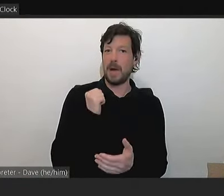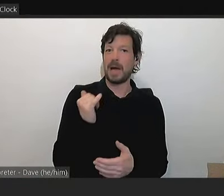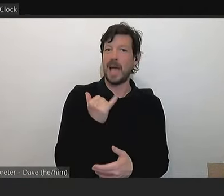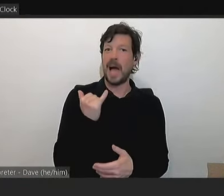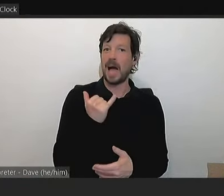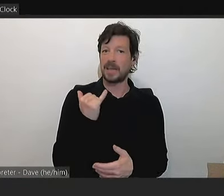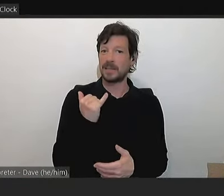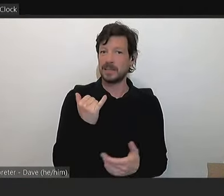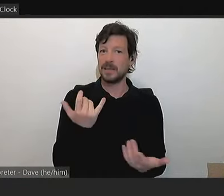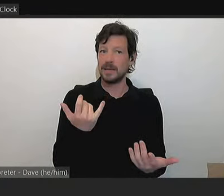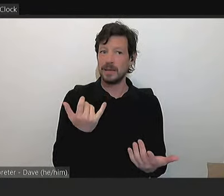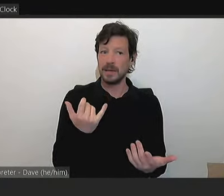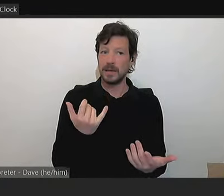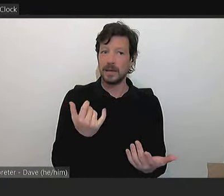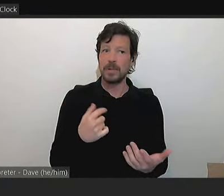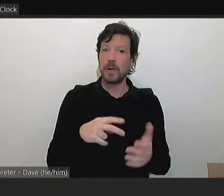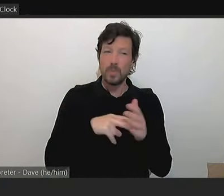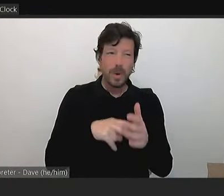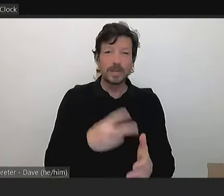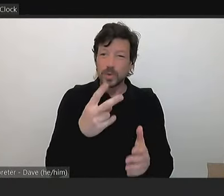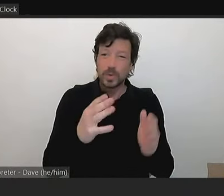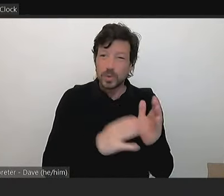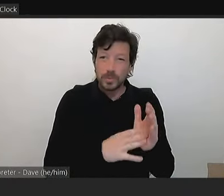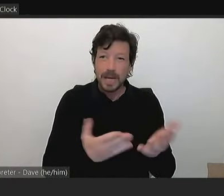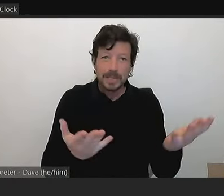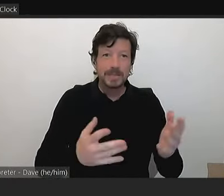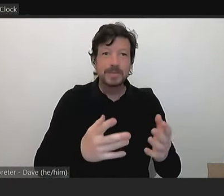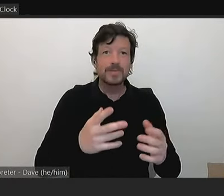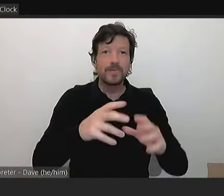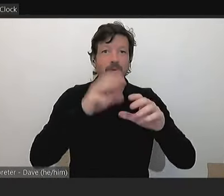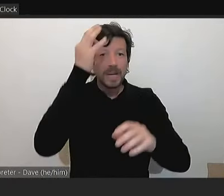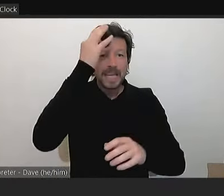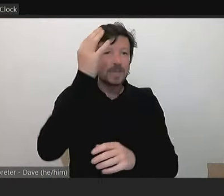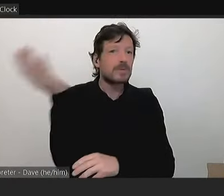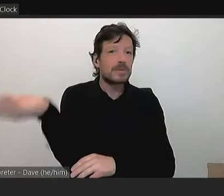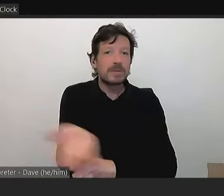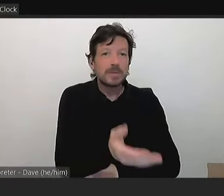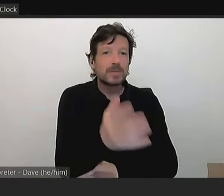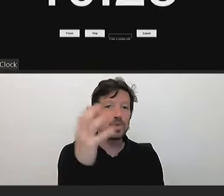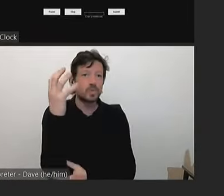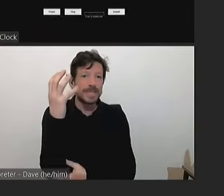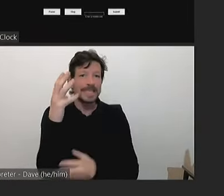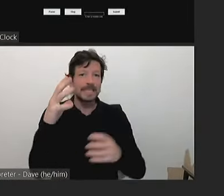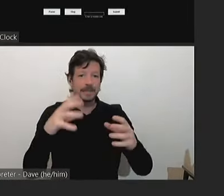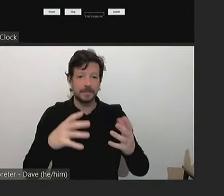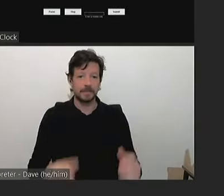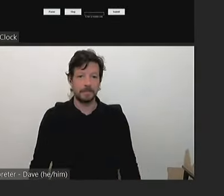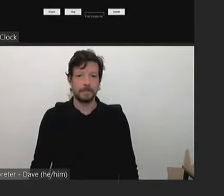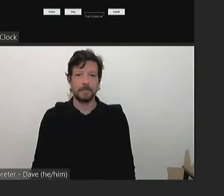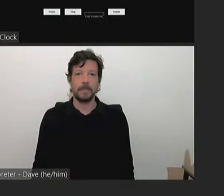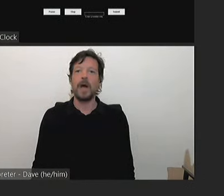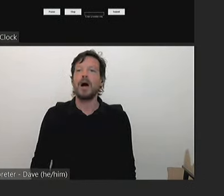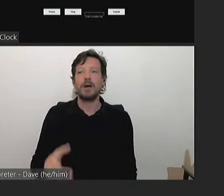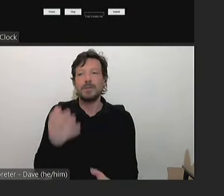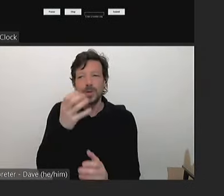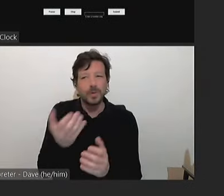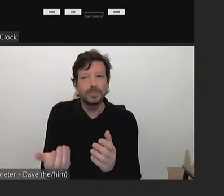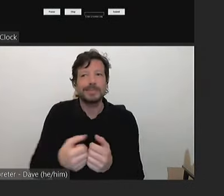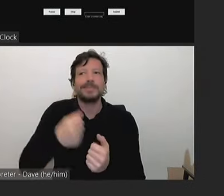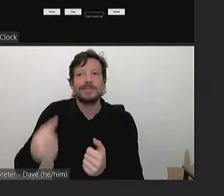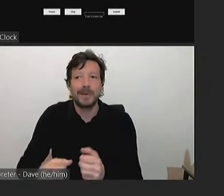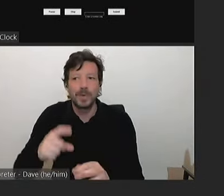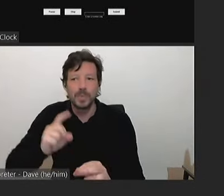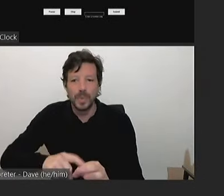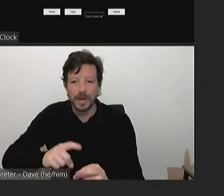Council to come and cut the tree so I can get one of my vehicles in the backyard. Okay, Wayne, that's, these are extra questions, but what I can also